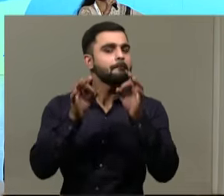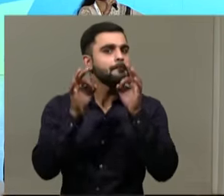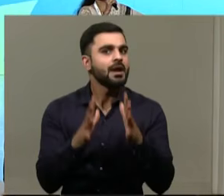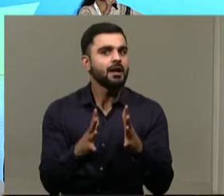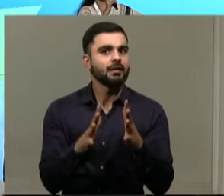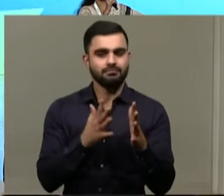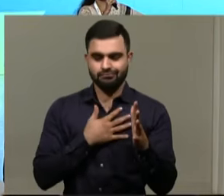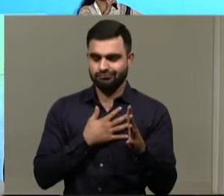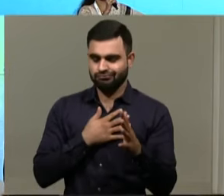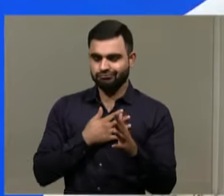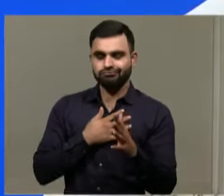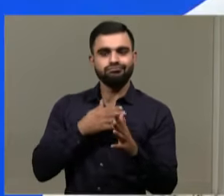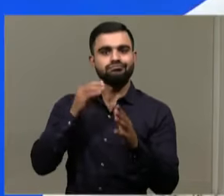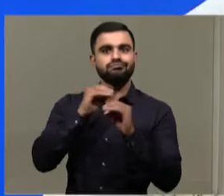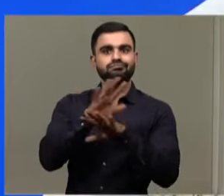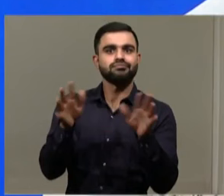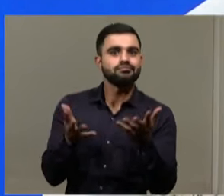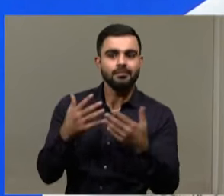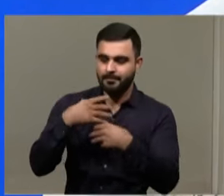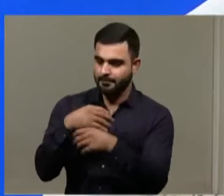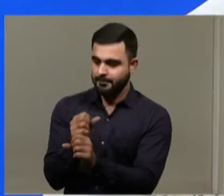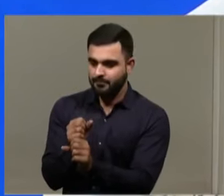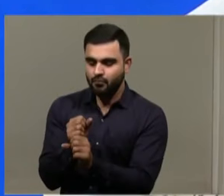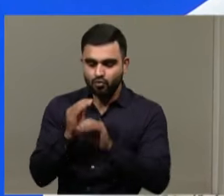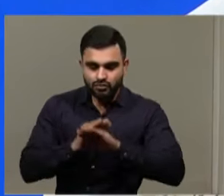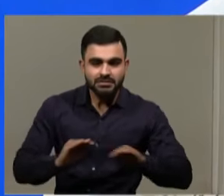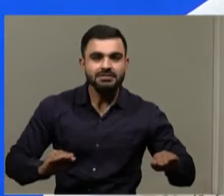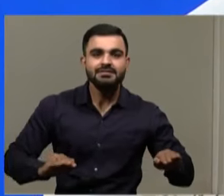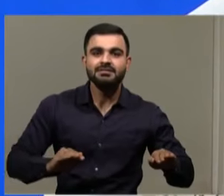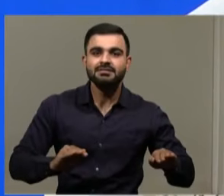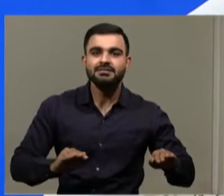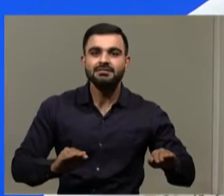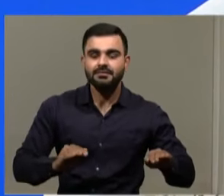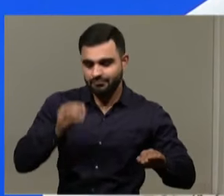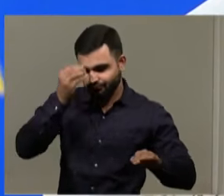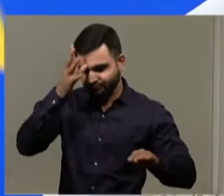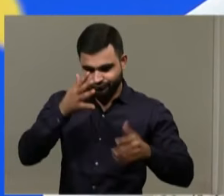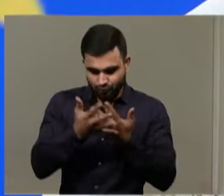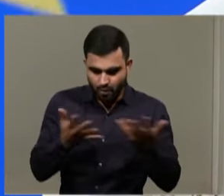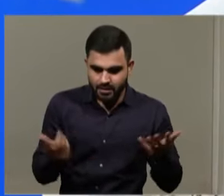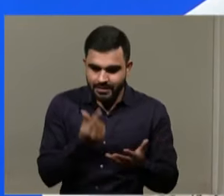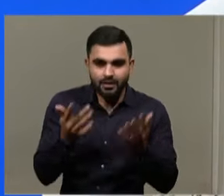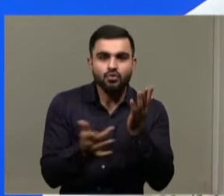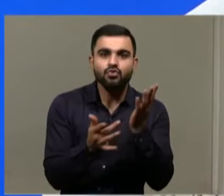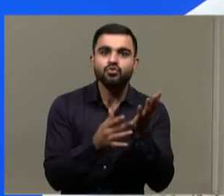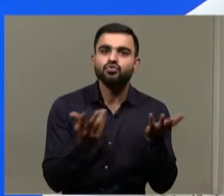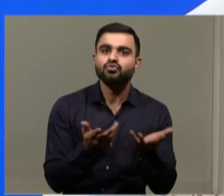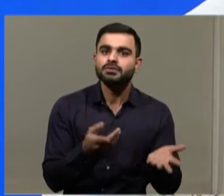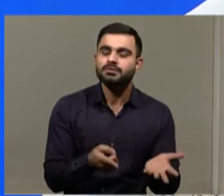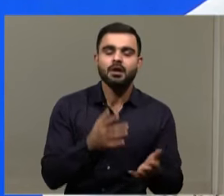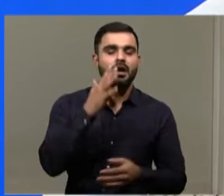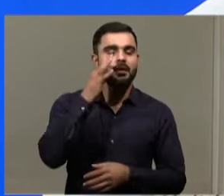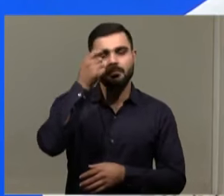and we are not awareing, no, making children aware of those technologies. That's the main issue.